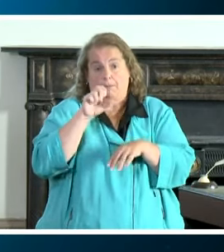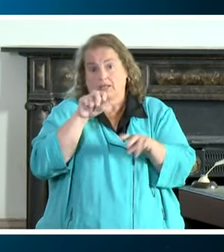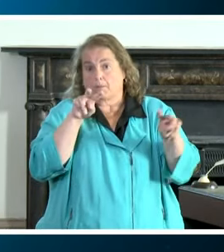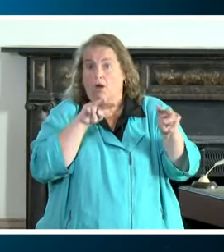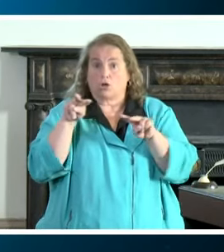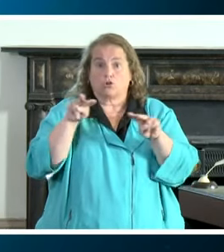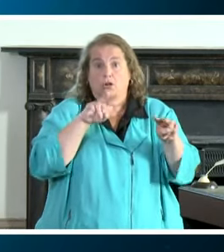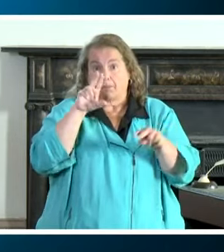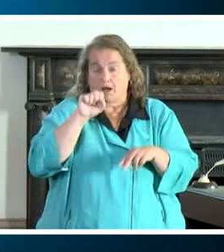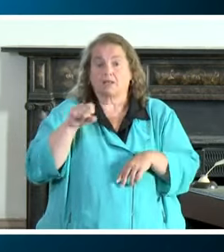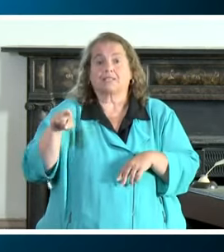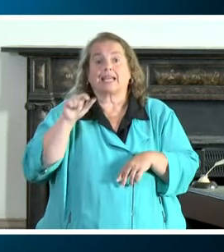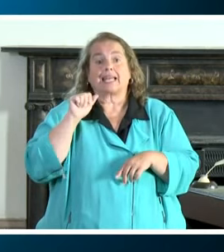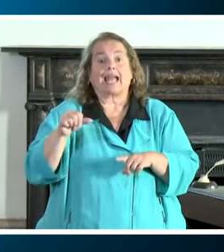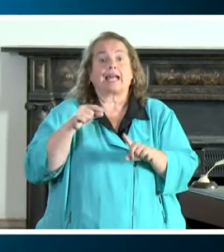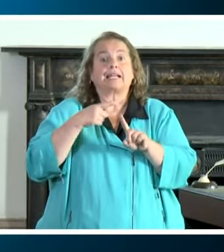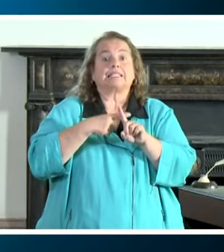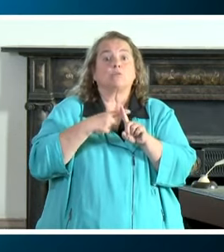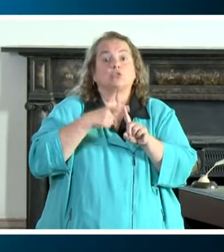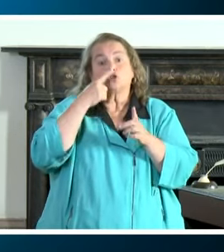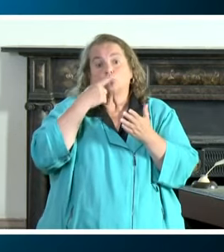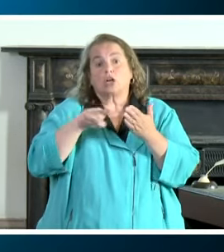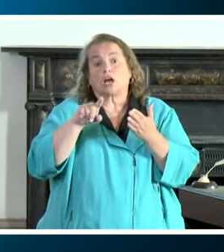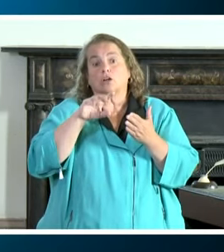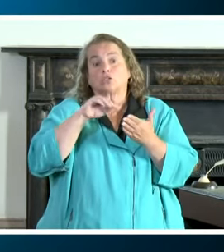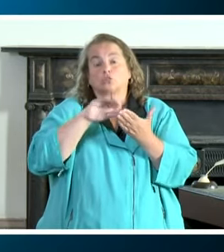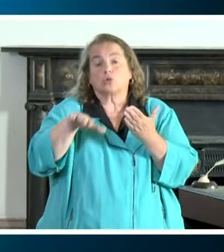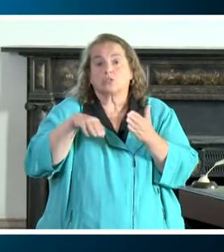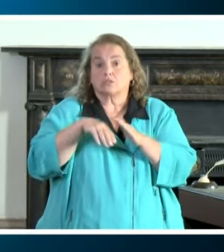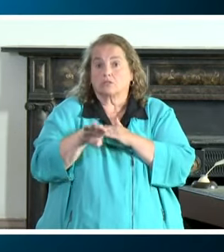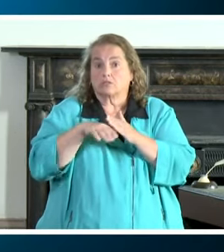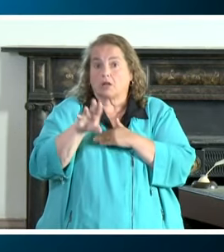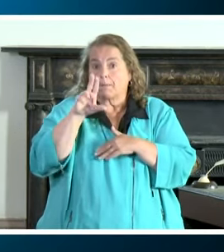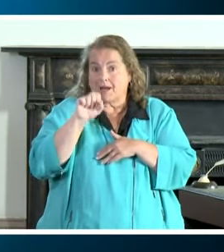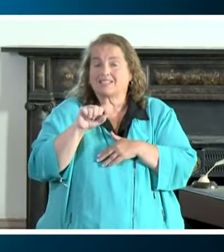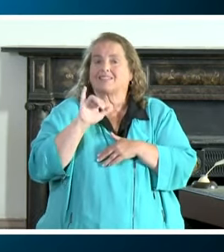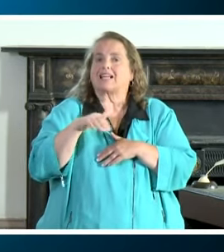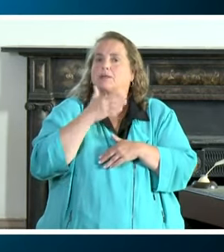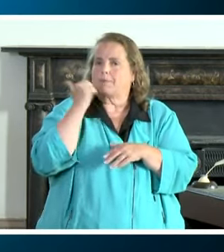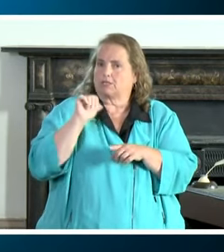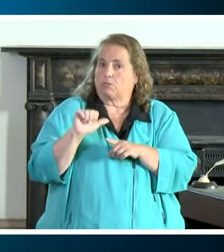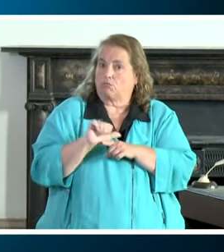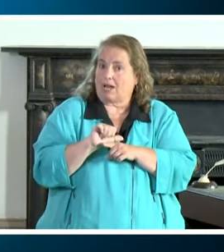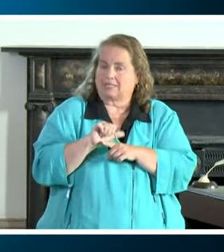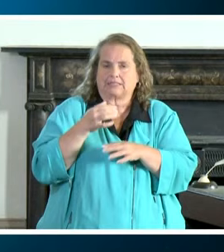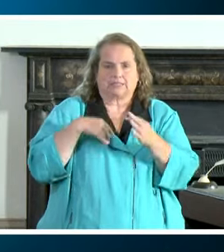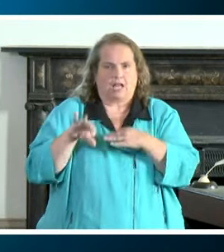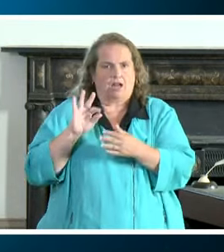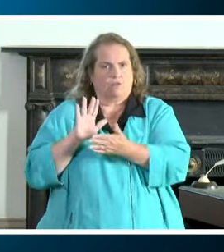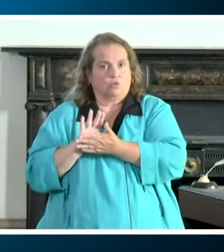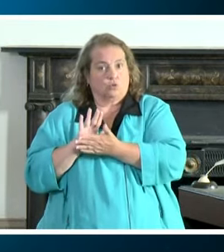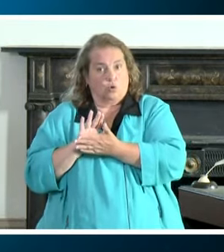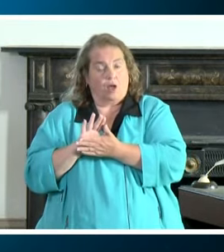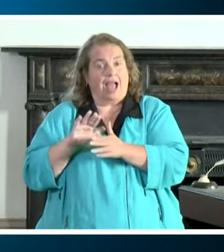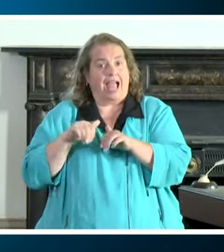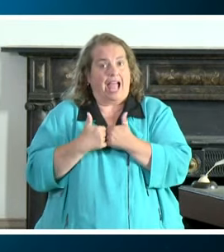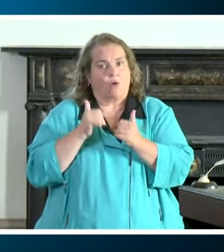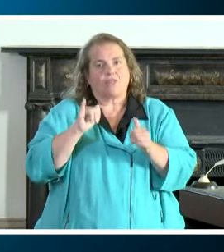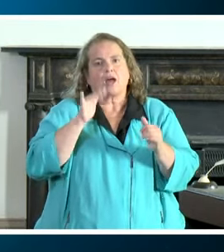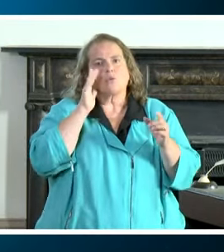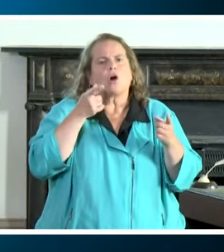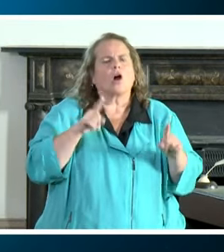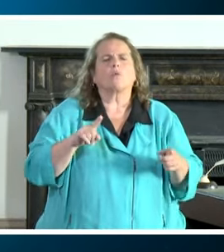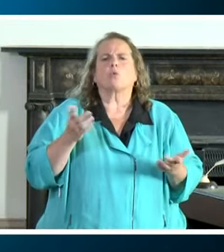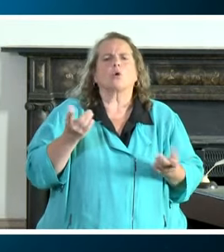take temperatures as students arrive on the bus, which is certainly a best practice instead of waiting until school, how that would occur.